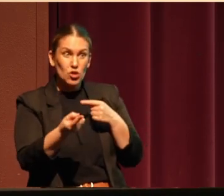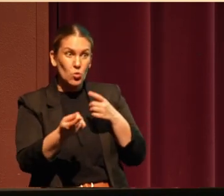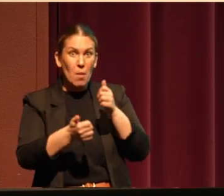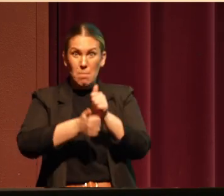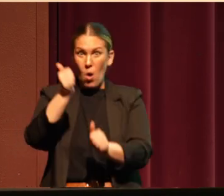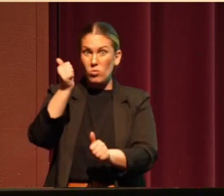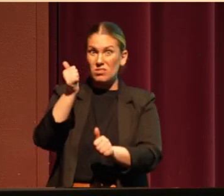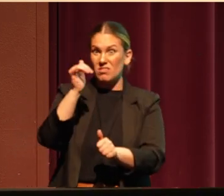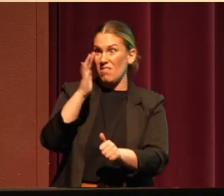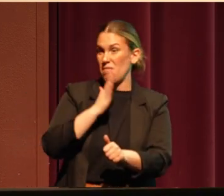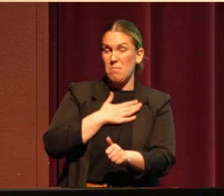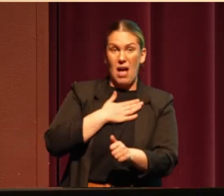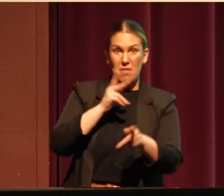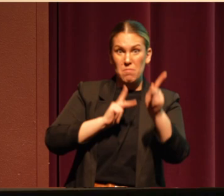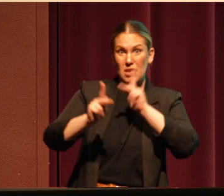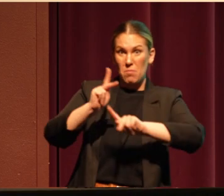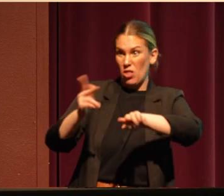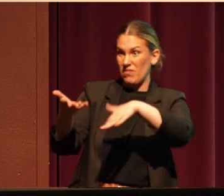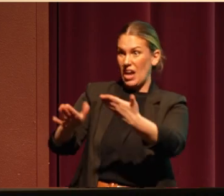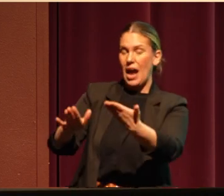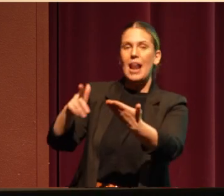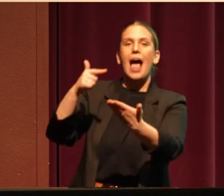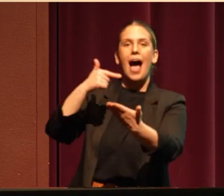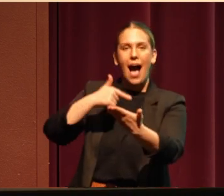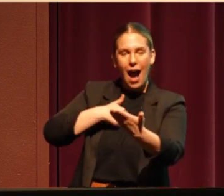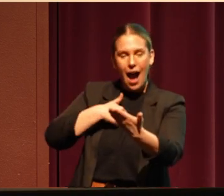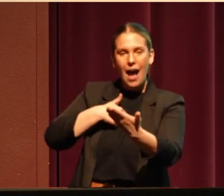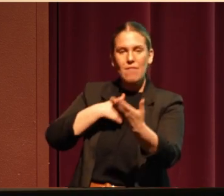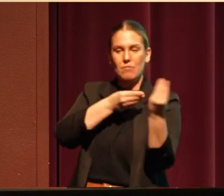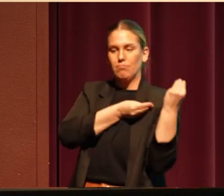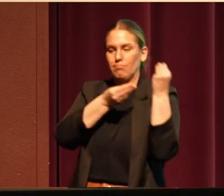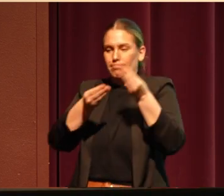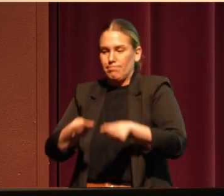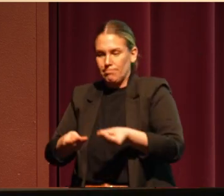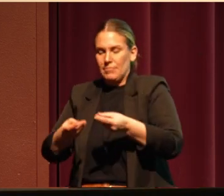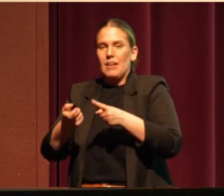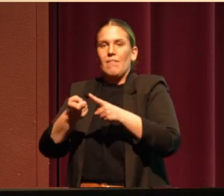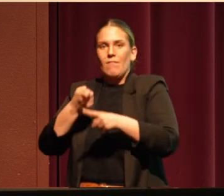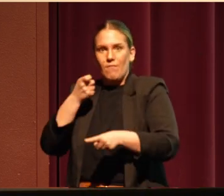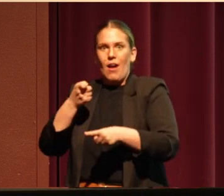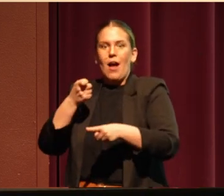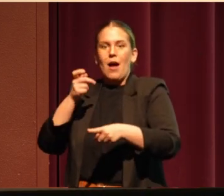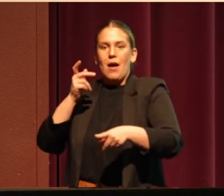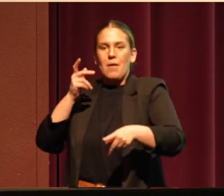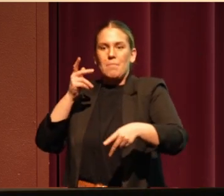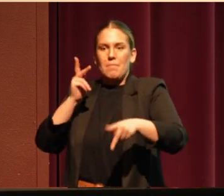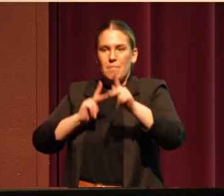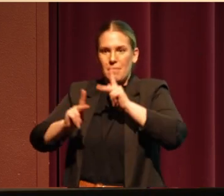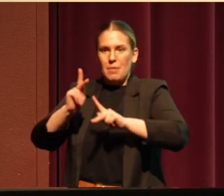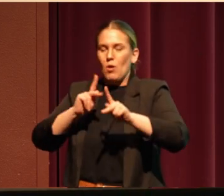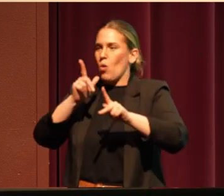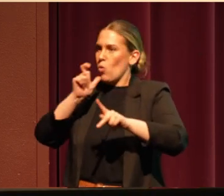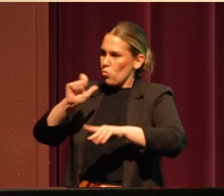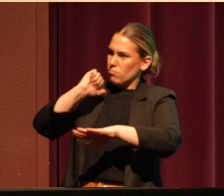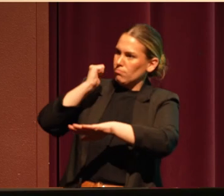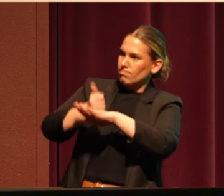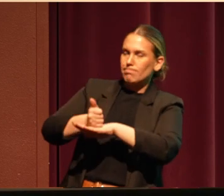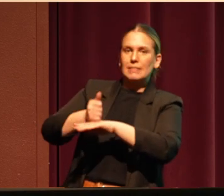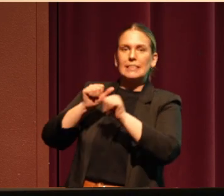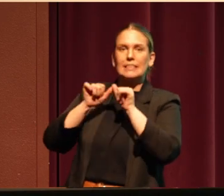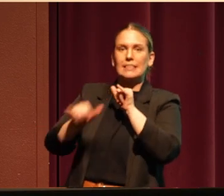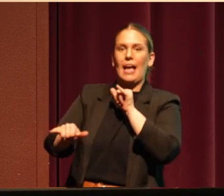died. I am the descendant of the remaining 48. There is strength in my blood. And I